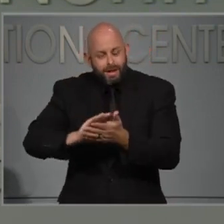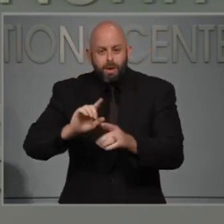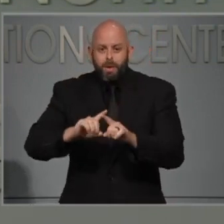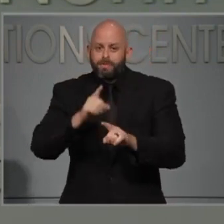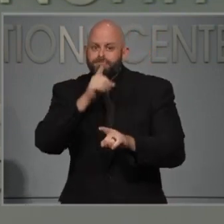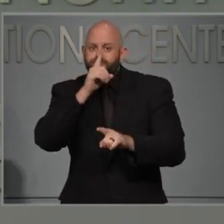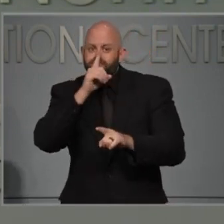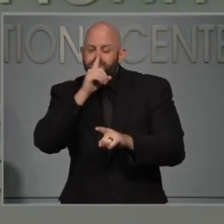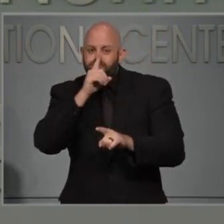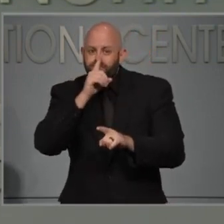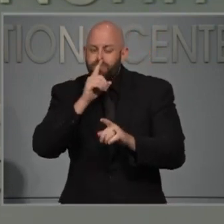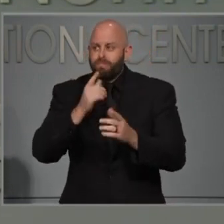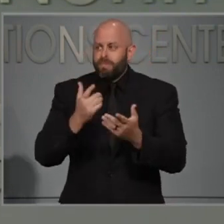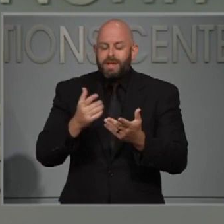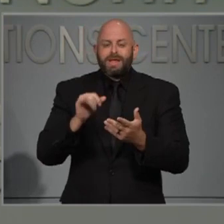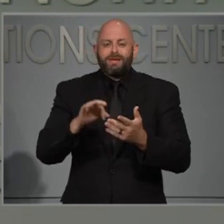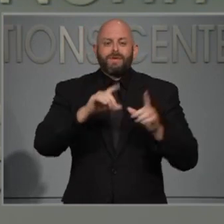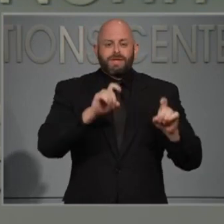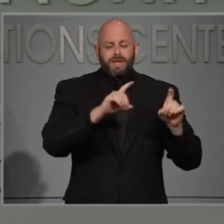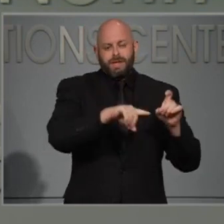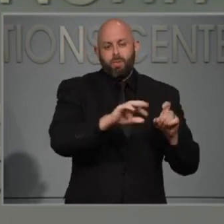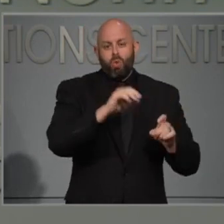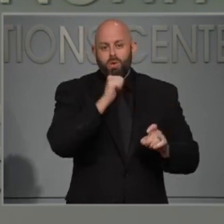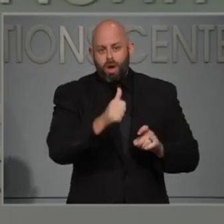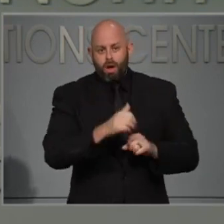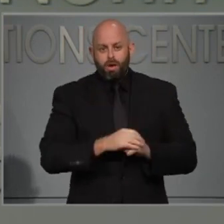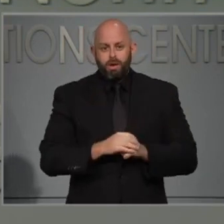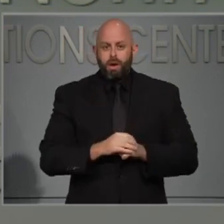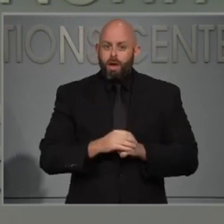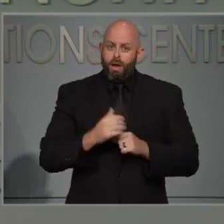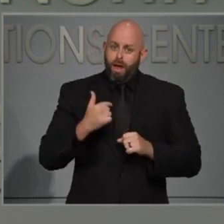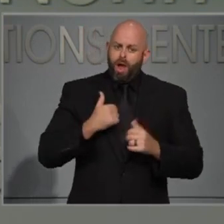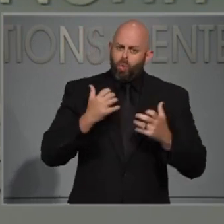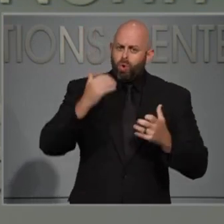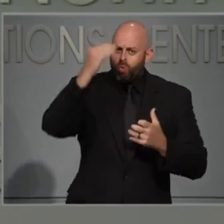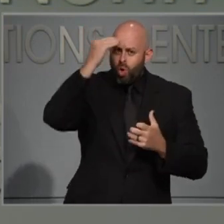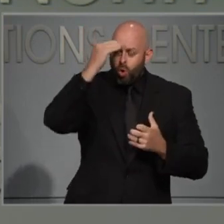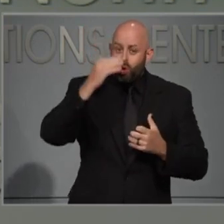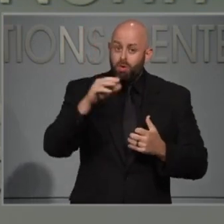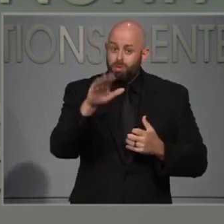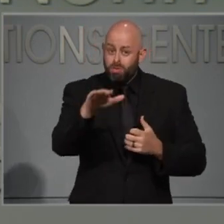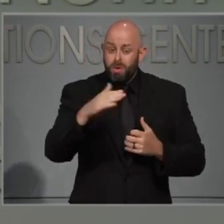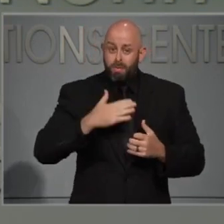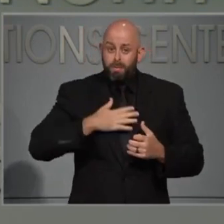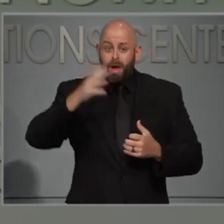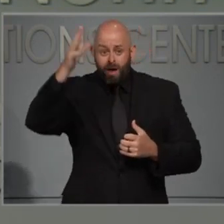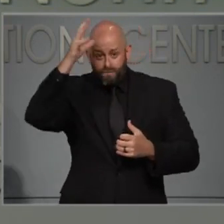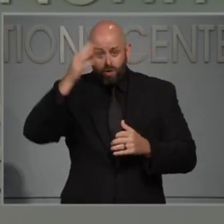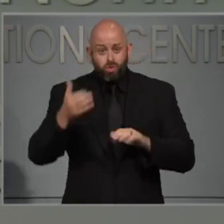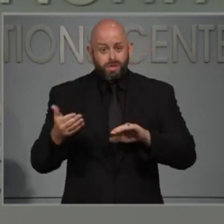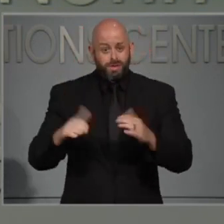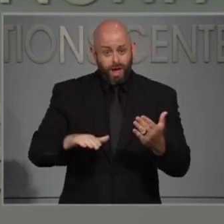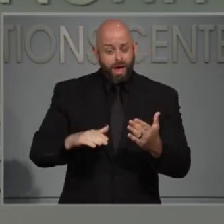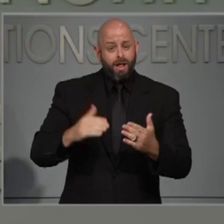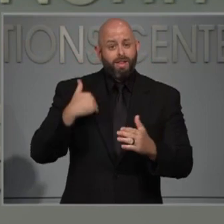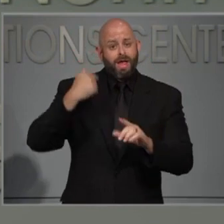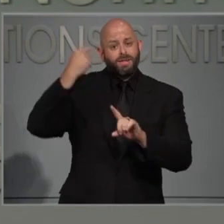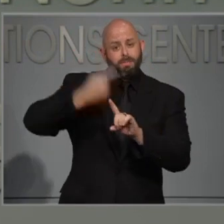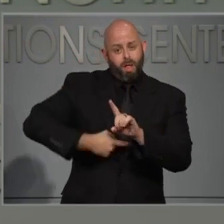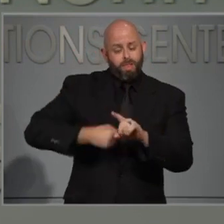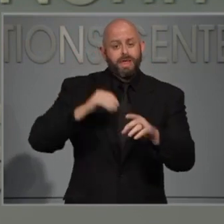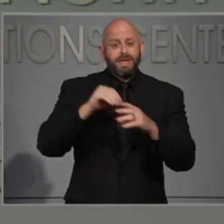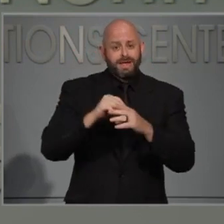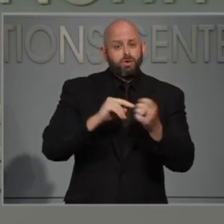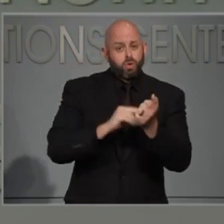As a journalist, I find this puzzling. And just in the interest of full disclosure, my father died last month in Kansas in a